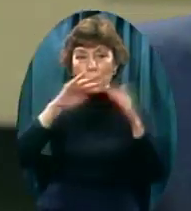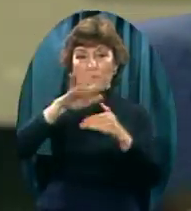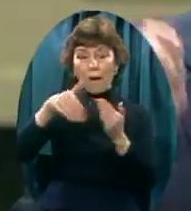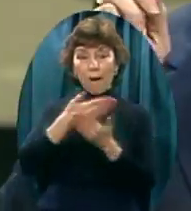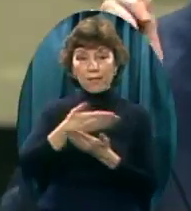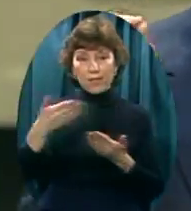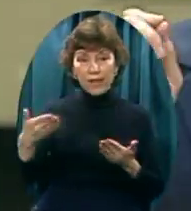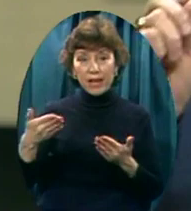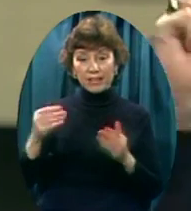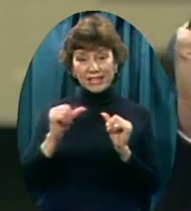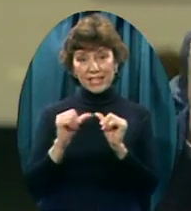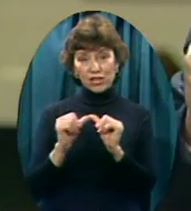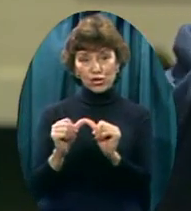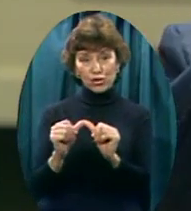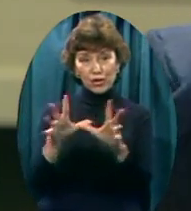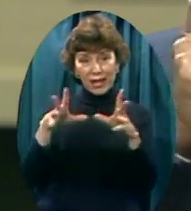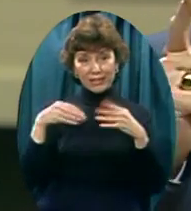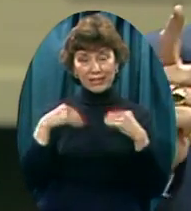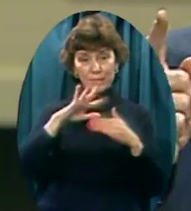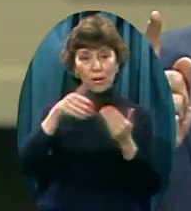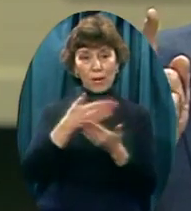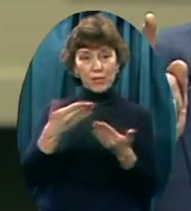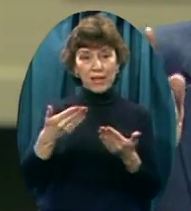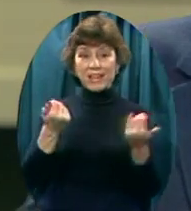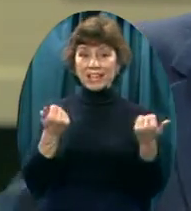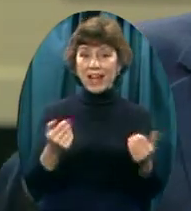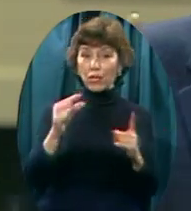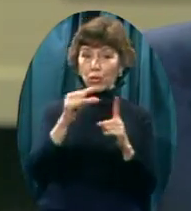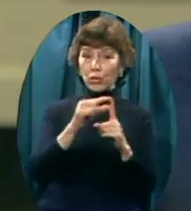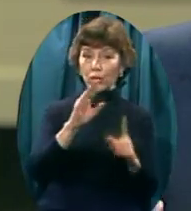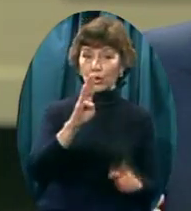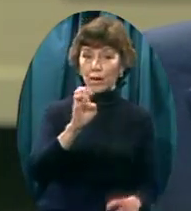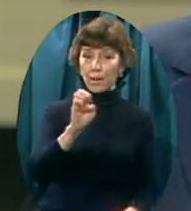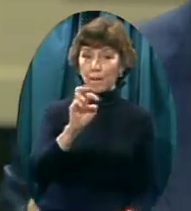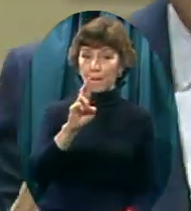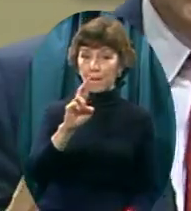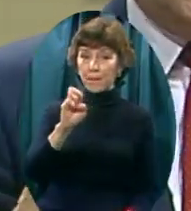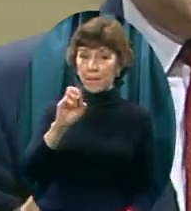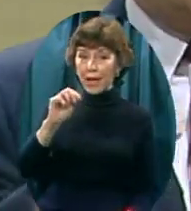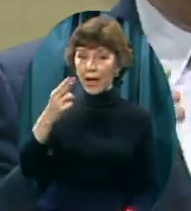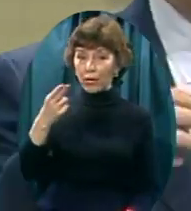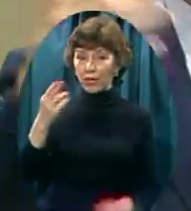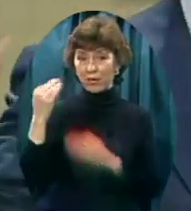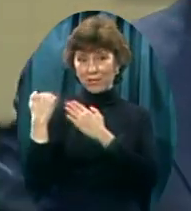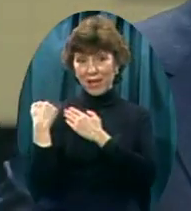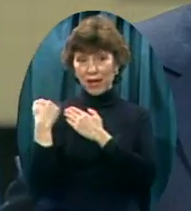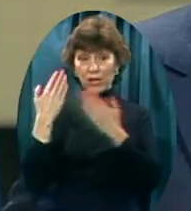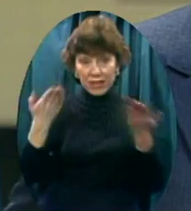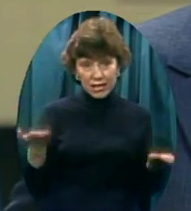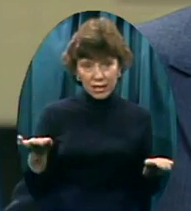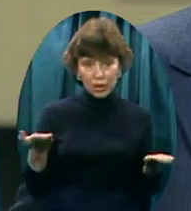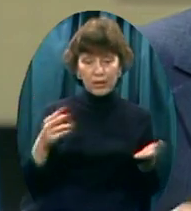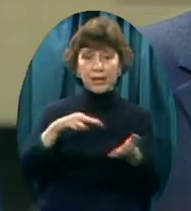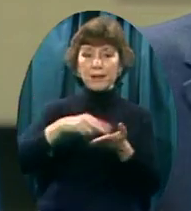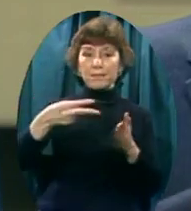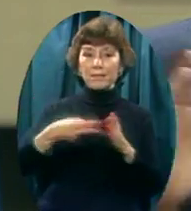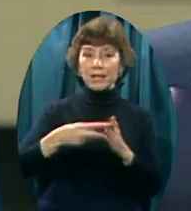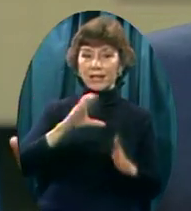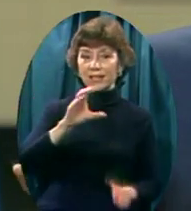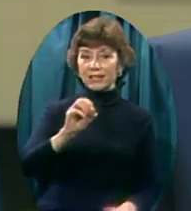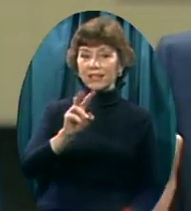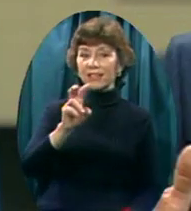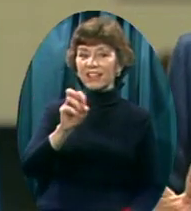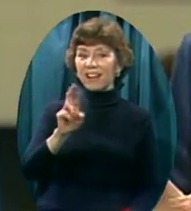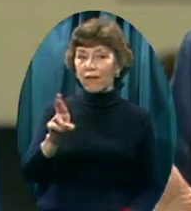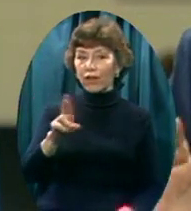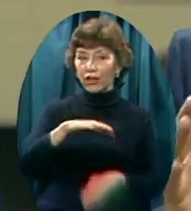Now the word Beareth Literally means to cover And when you love someone It really means You cover for them It has nothing to do With